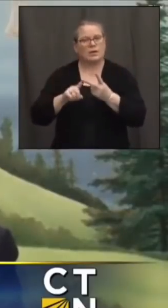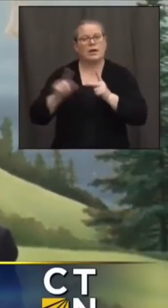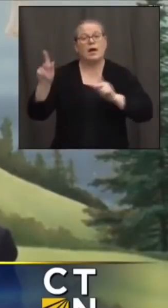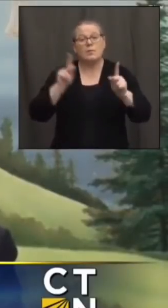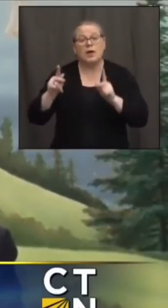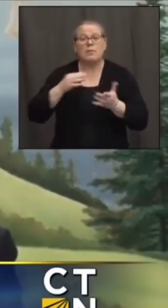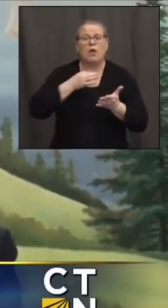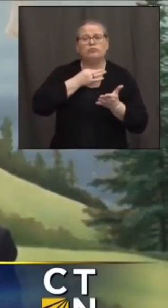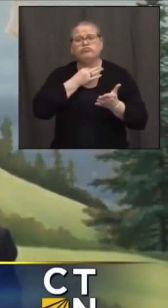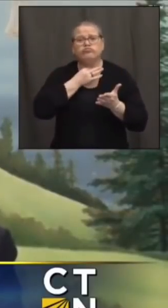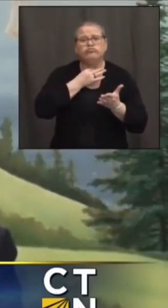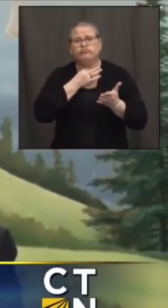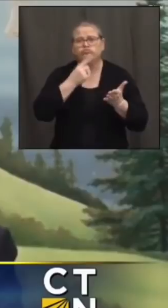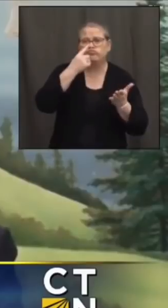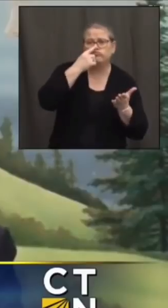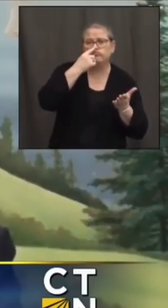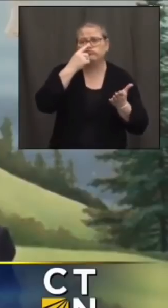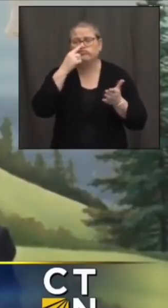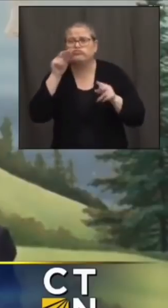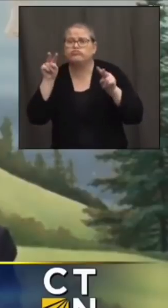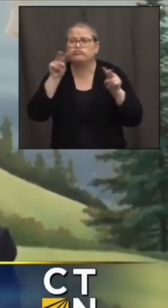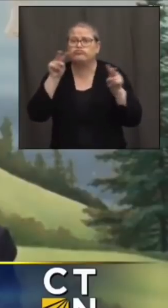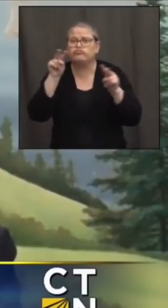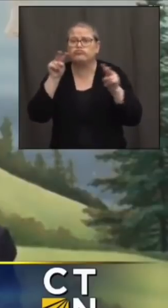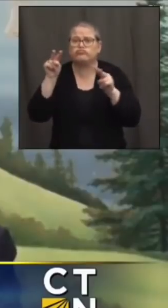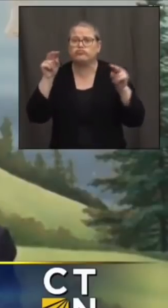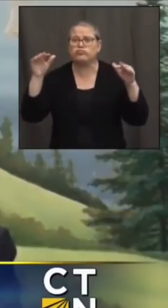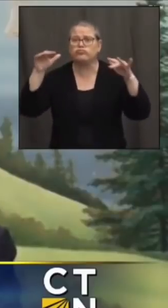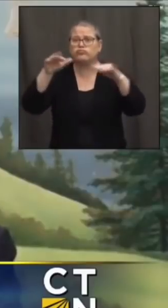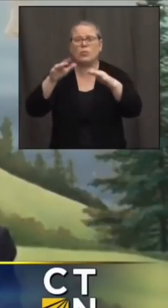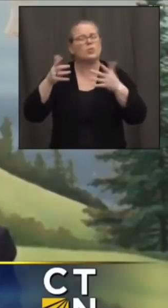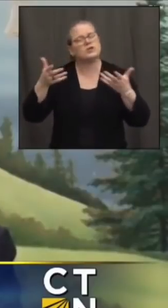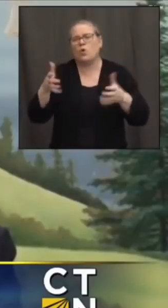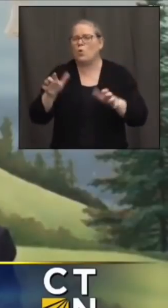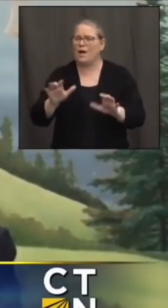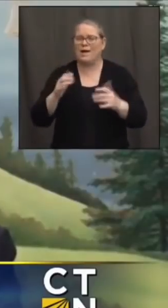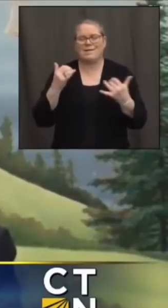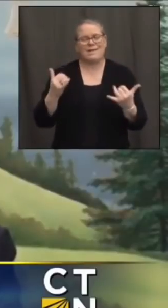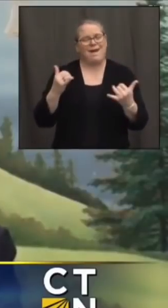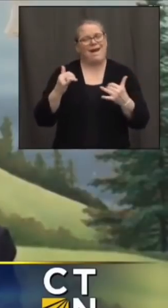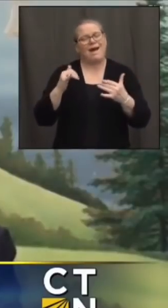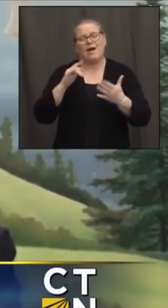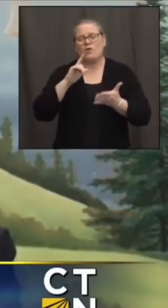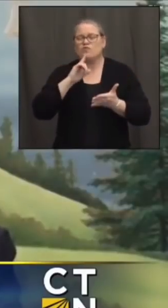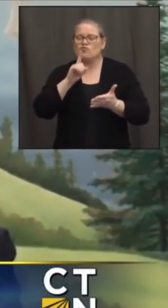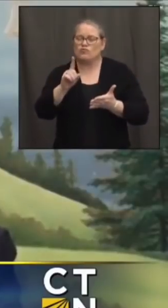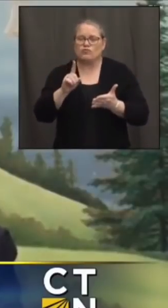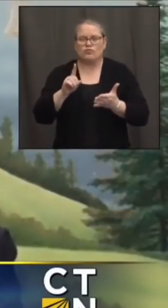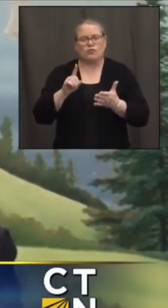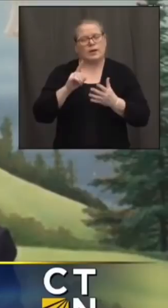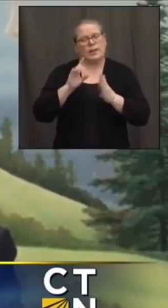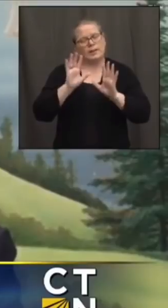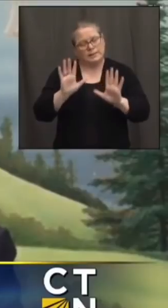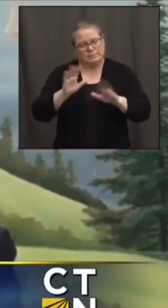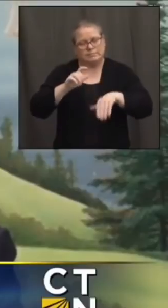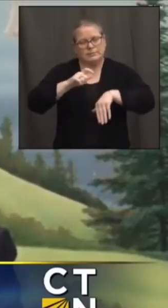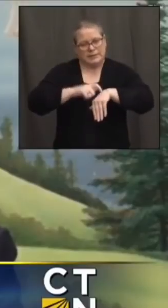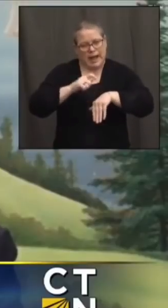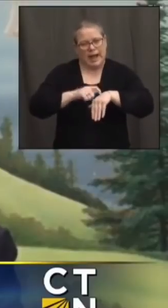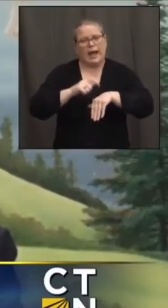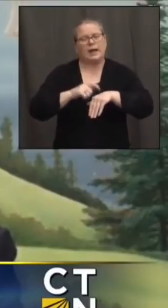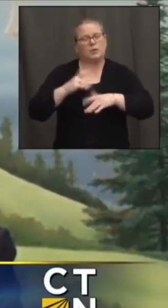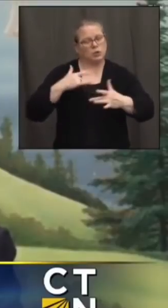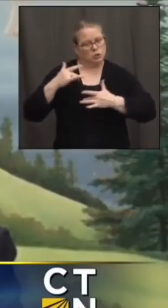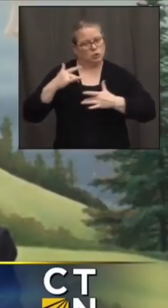to see what's happening um this is a very edgy time uh between now through uh the the um inaugural so uh